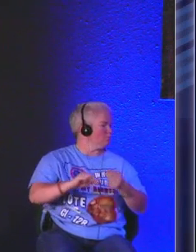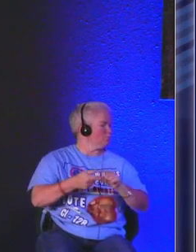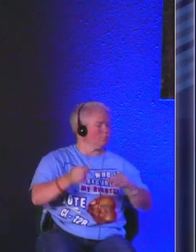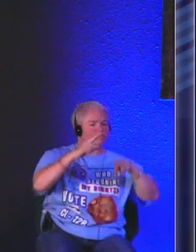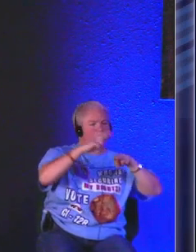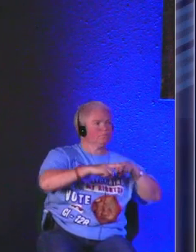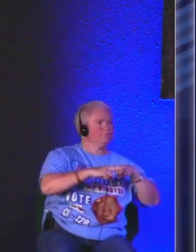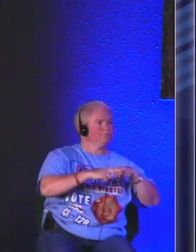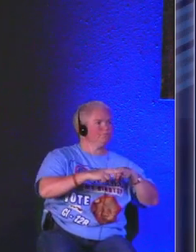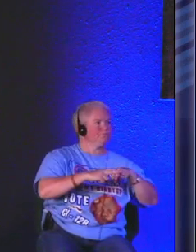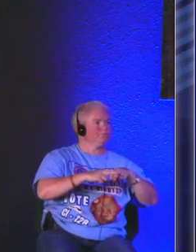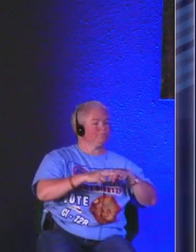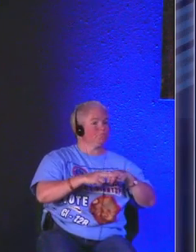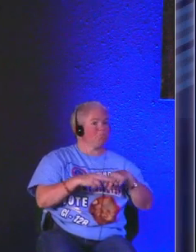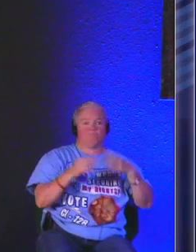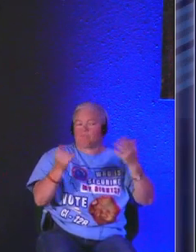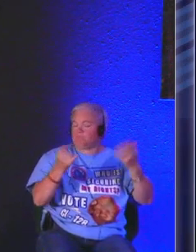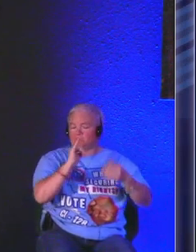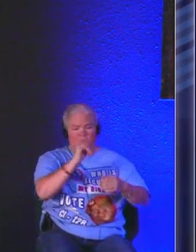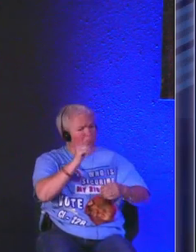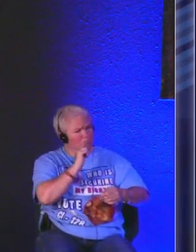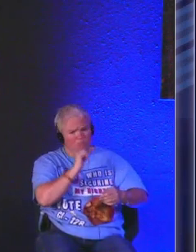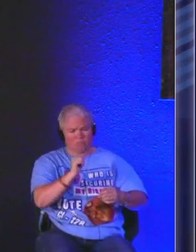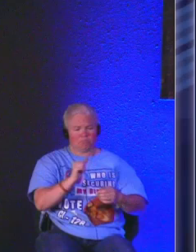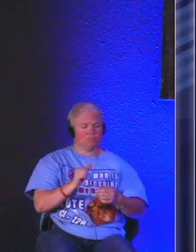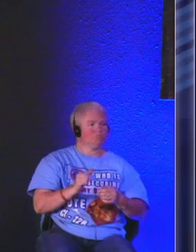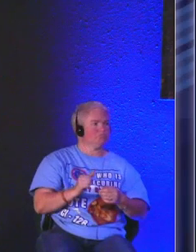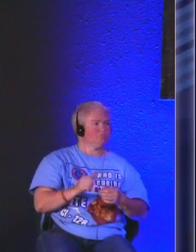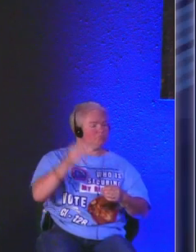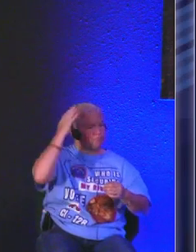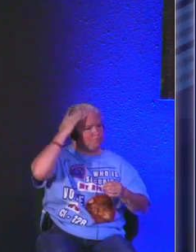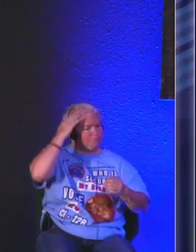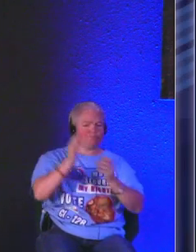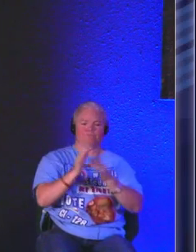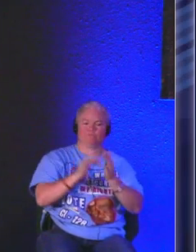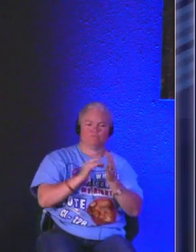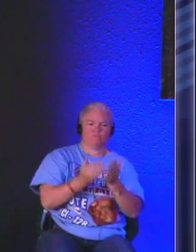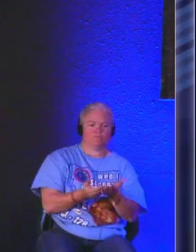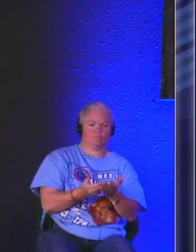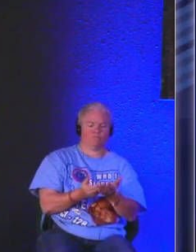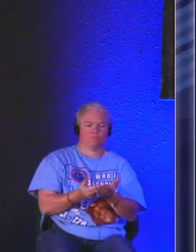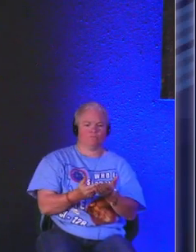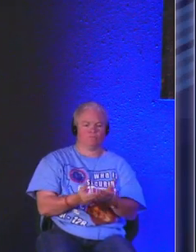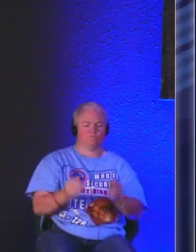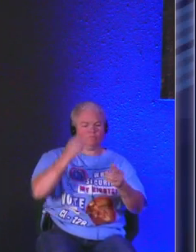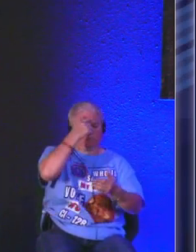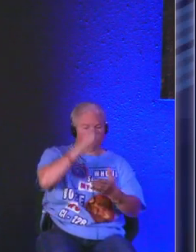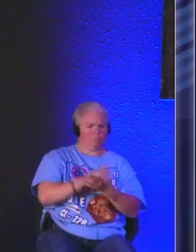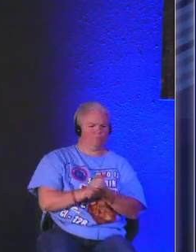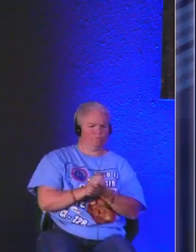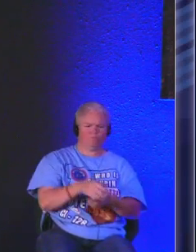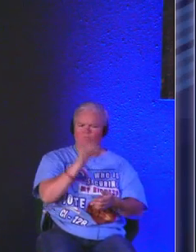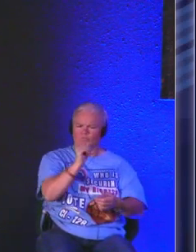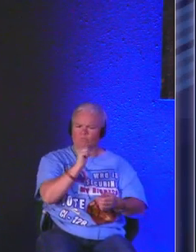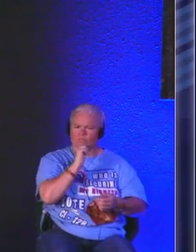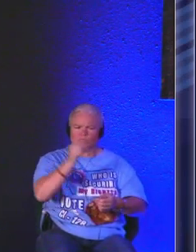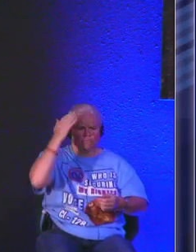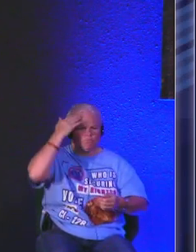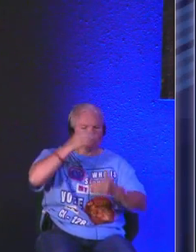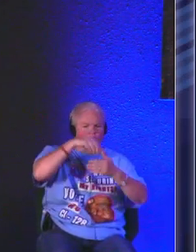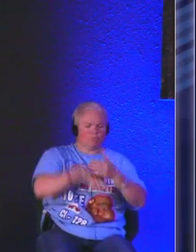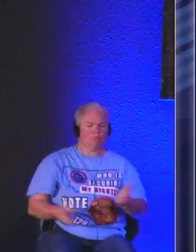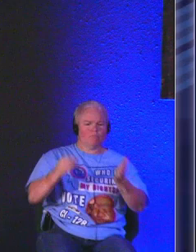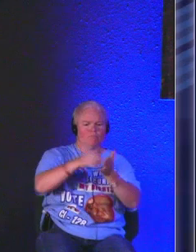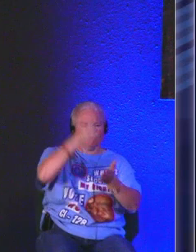but if you are sitting here going I don't know about all that I don't know about the whole Bible believing thing I don't know about the born again Christian